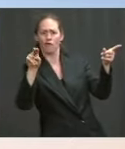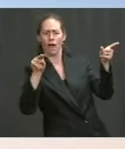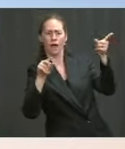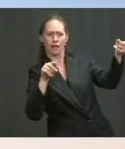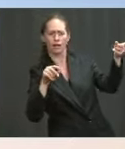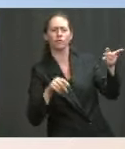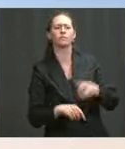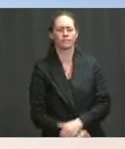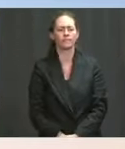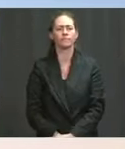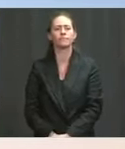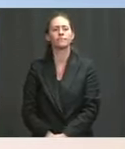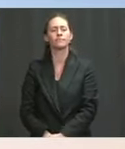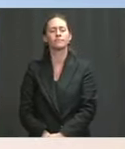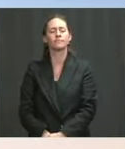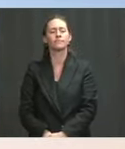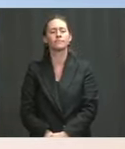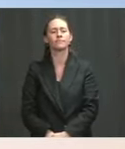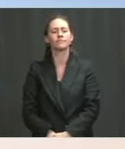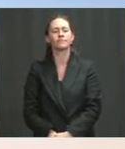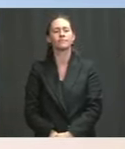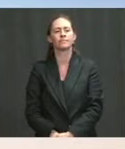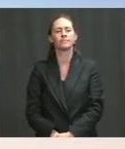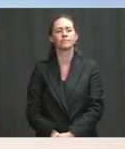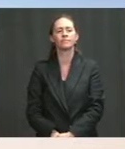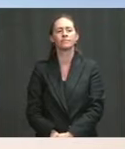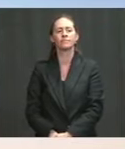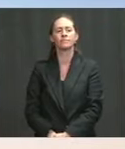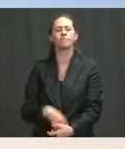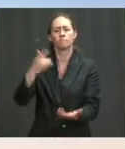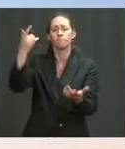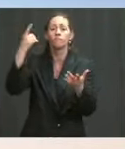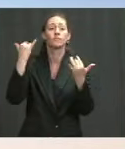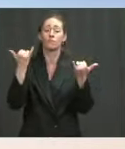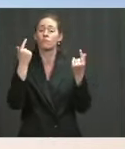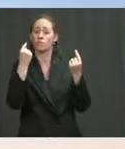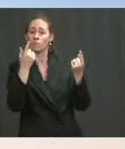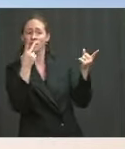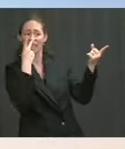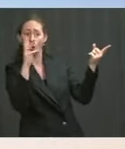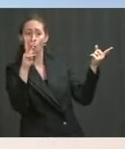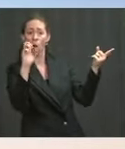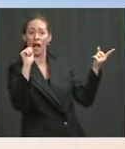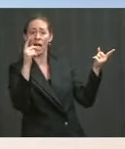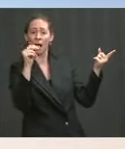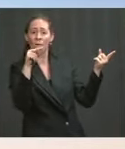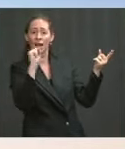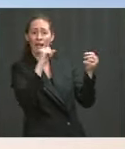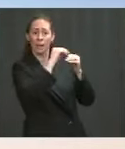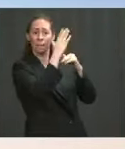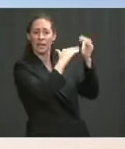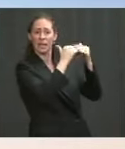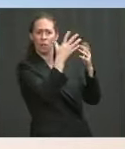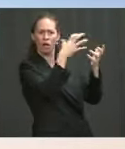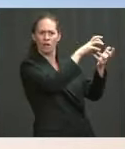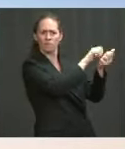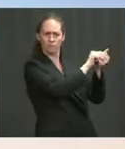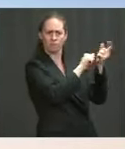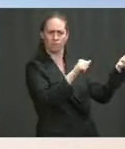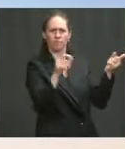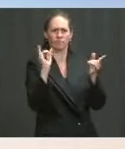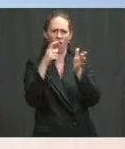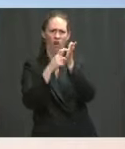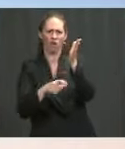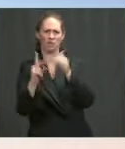purposes including weapon storage, command logistics, and unmanned aerial vehicle operations. So Article 2, the self-defense, the